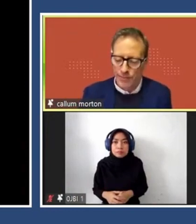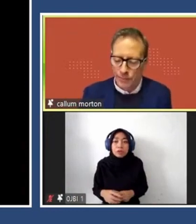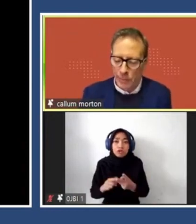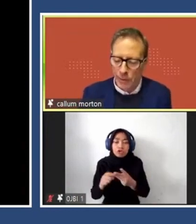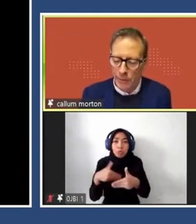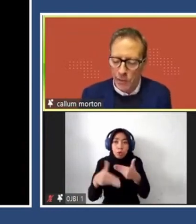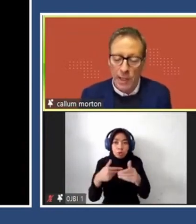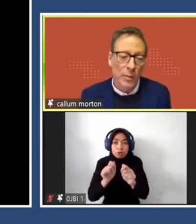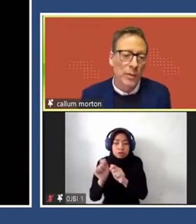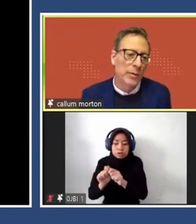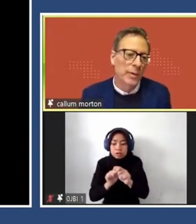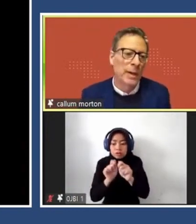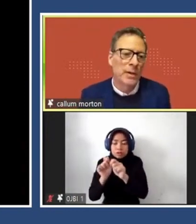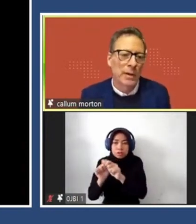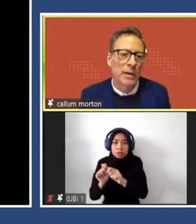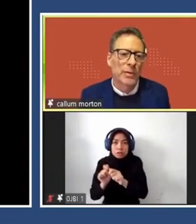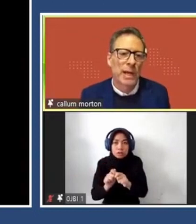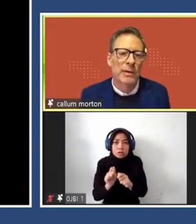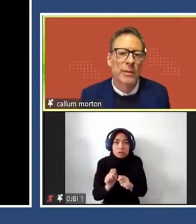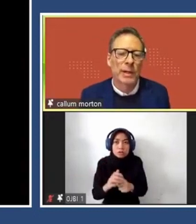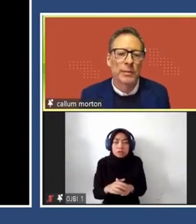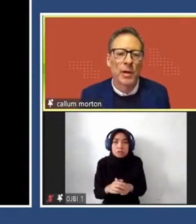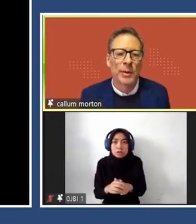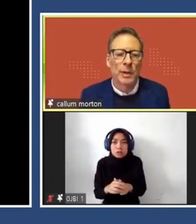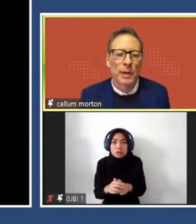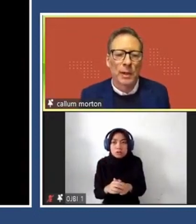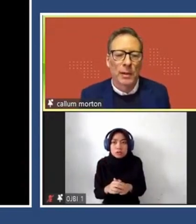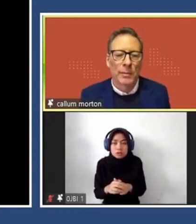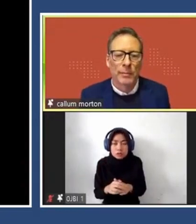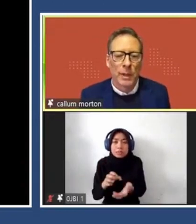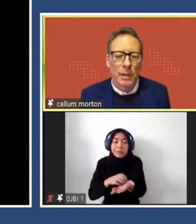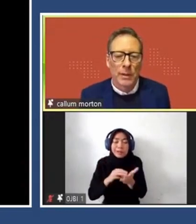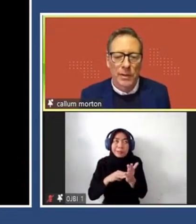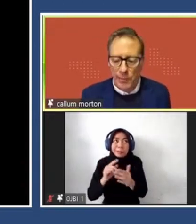for Chunky Move, who were a major contemporary dance company in Melbourne.